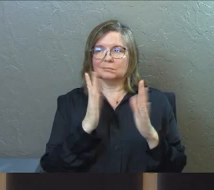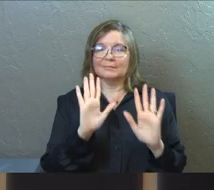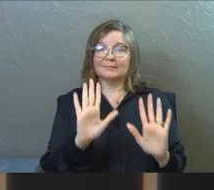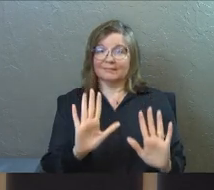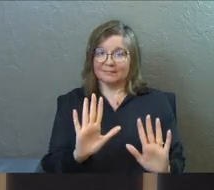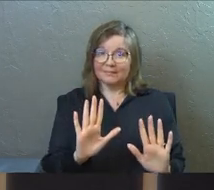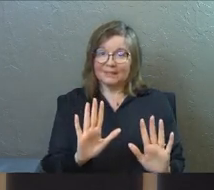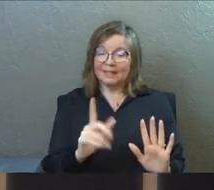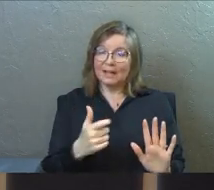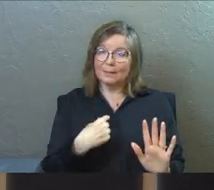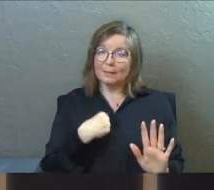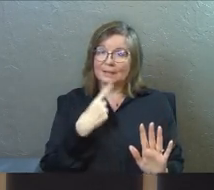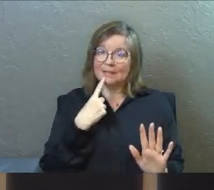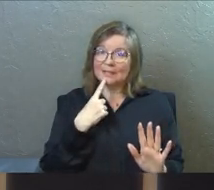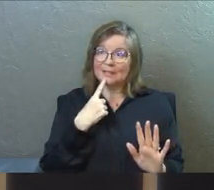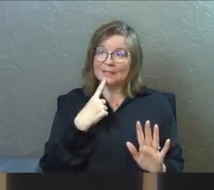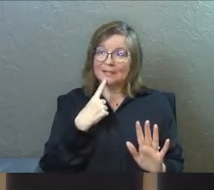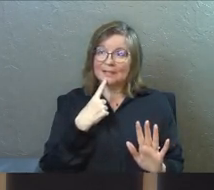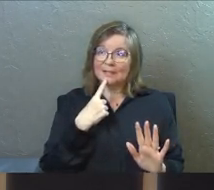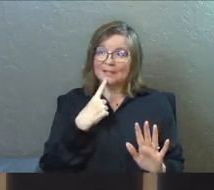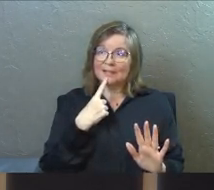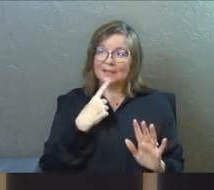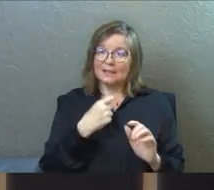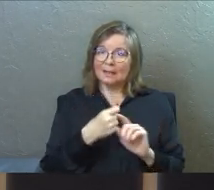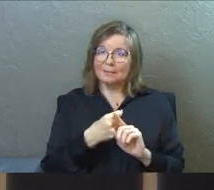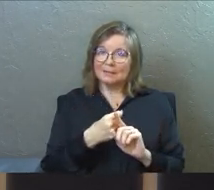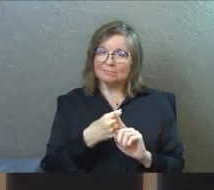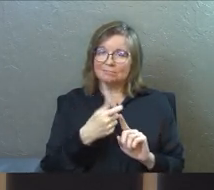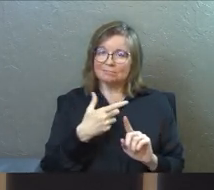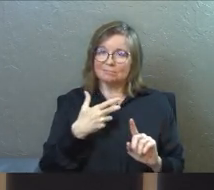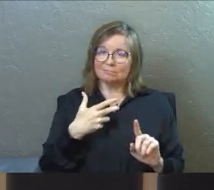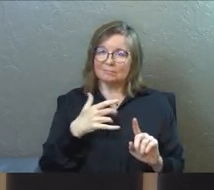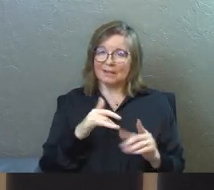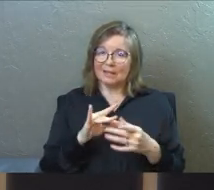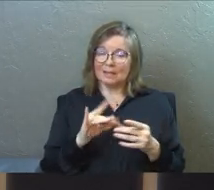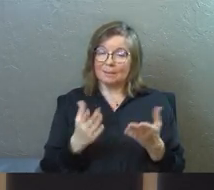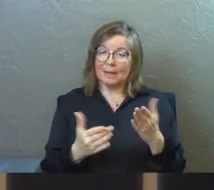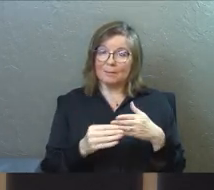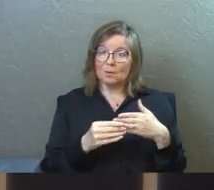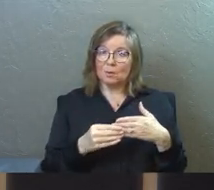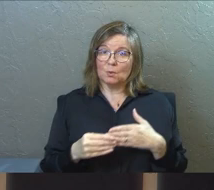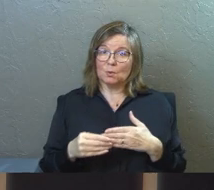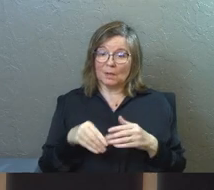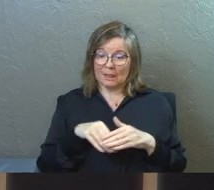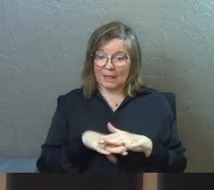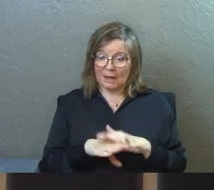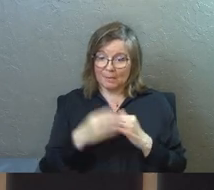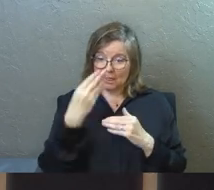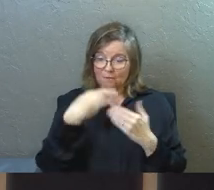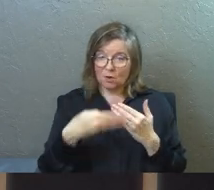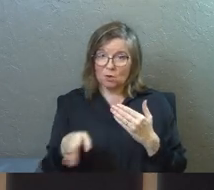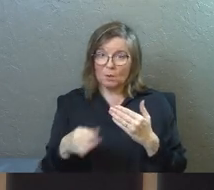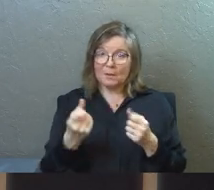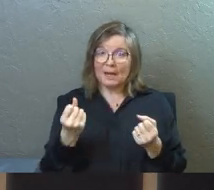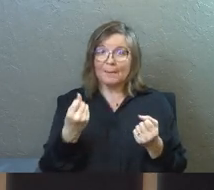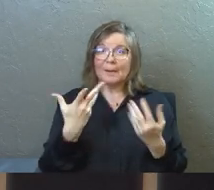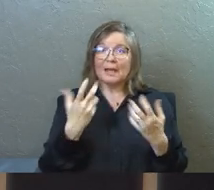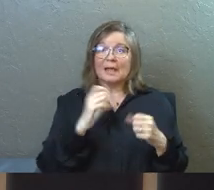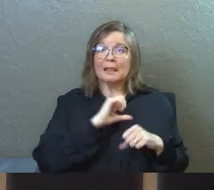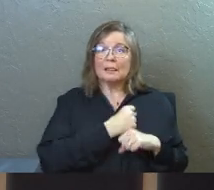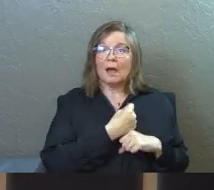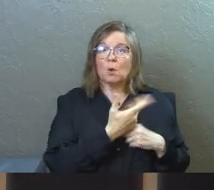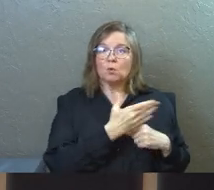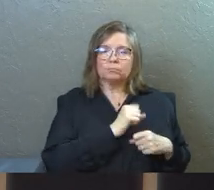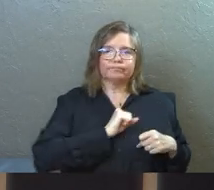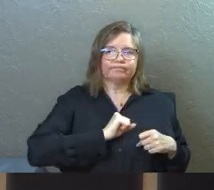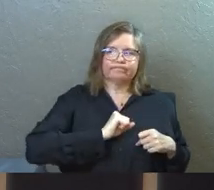let me just stretch that illustration just really quick. Maybe you've let him in the front door, but how many locked rooms are in